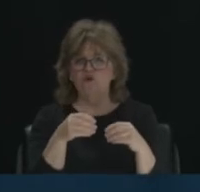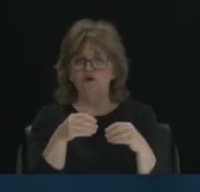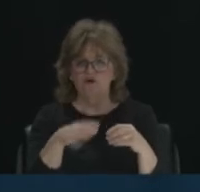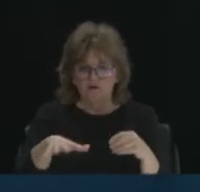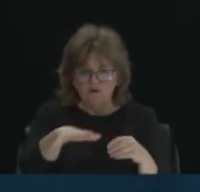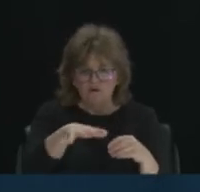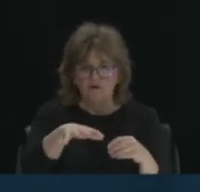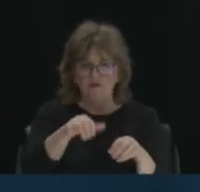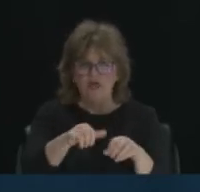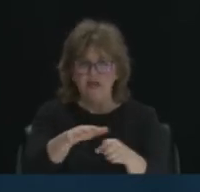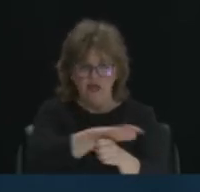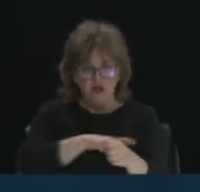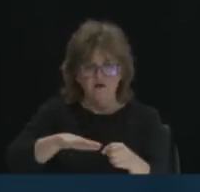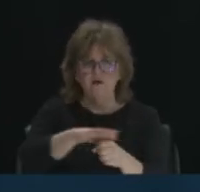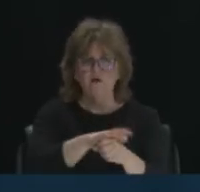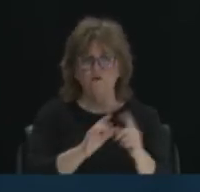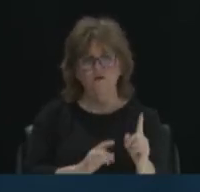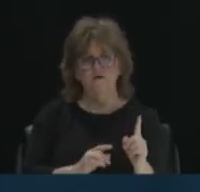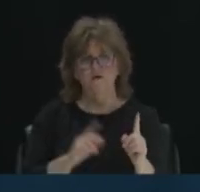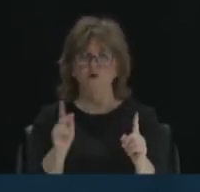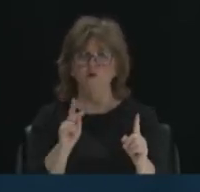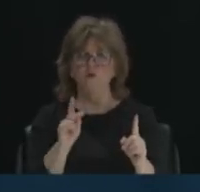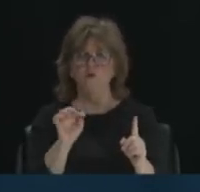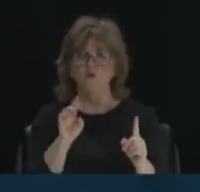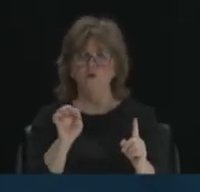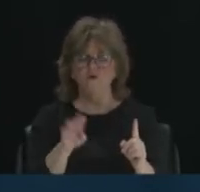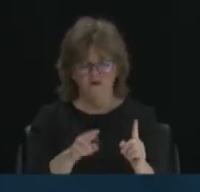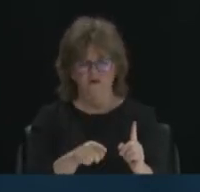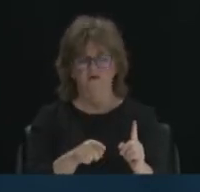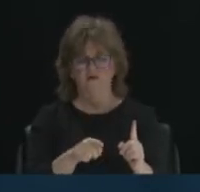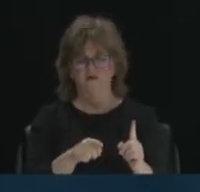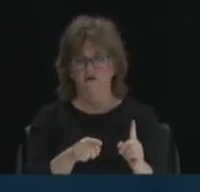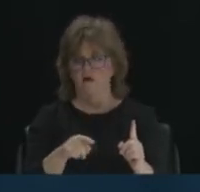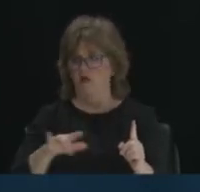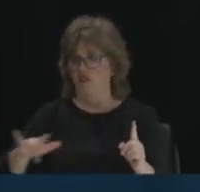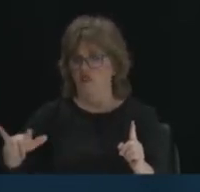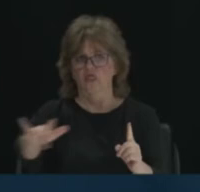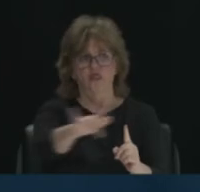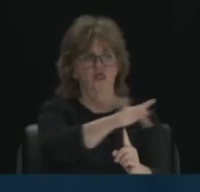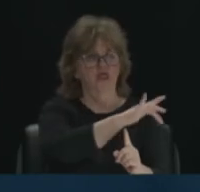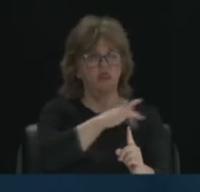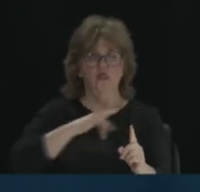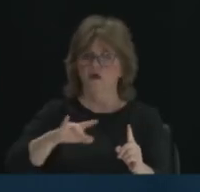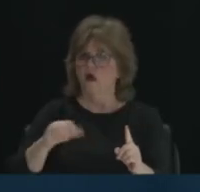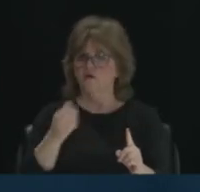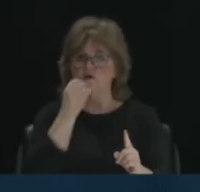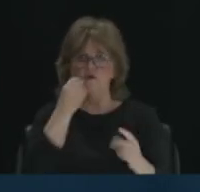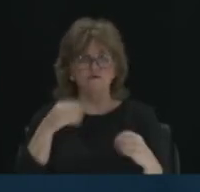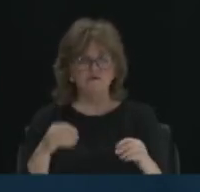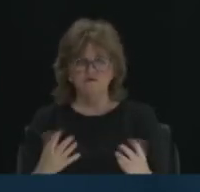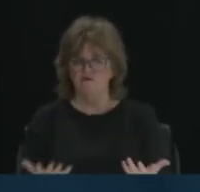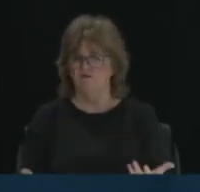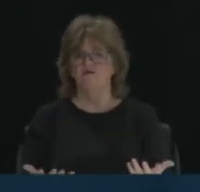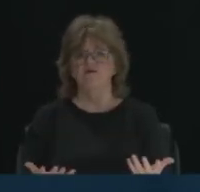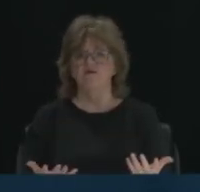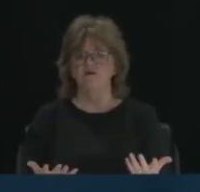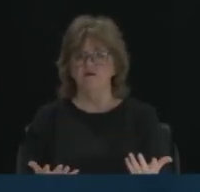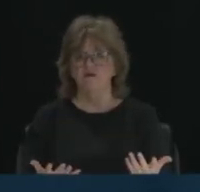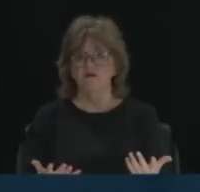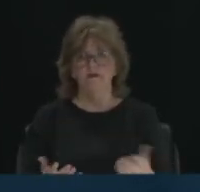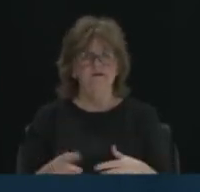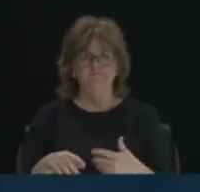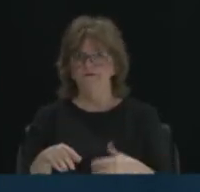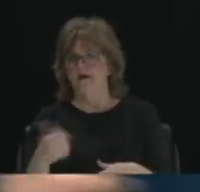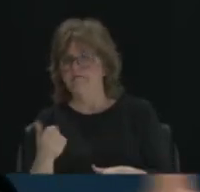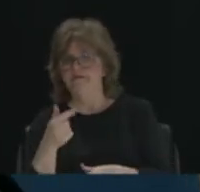proper. And that's Kroger's, you know, so outside of Kroger's, you have, you know, the Jim